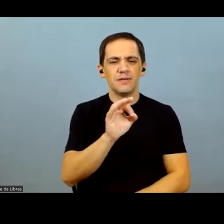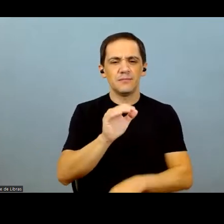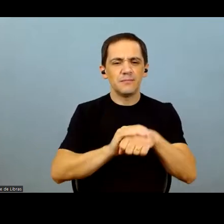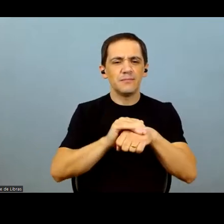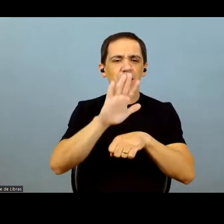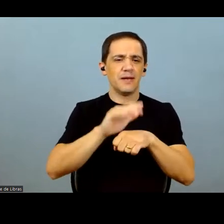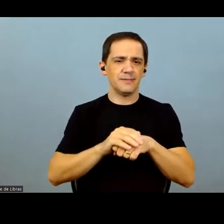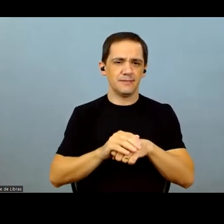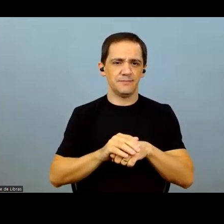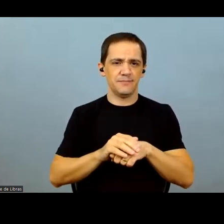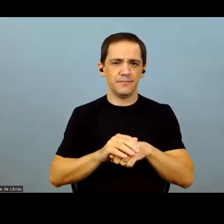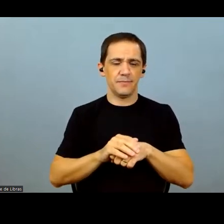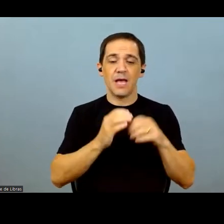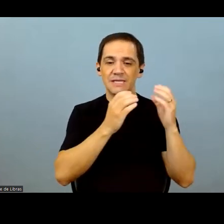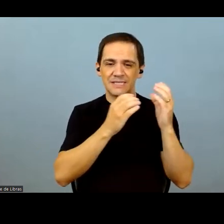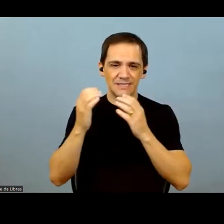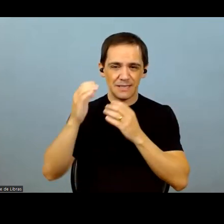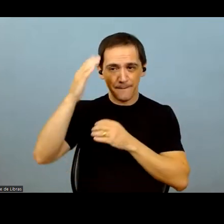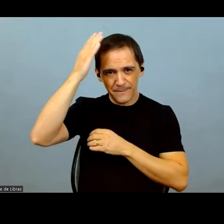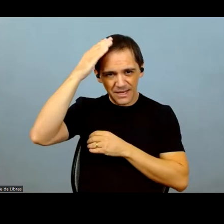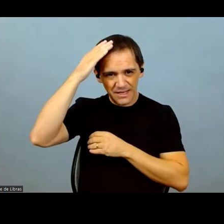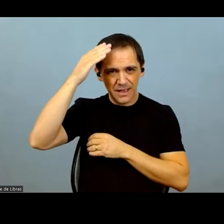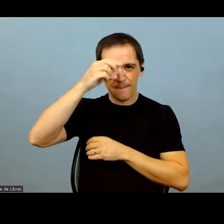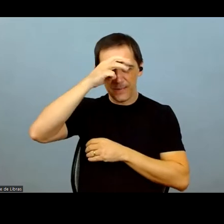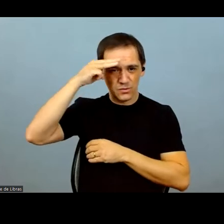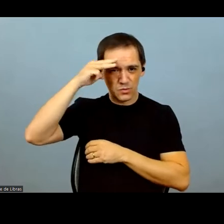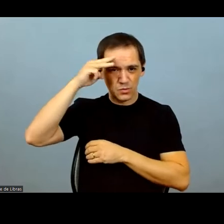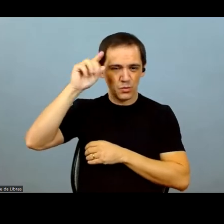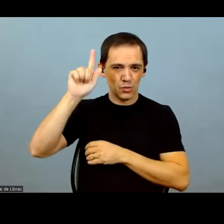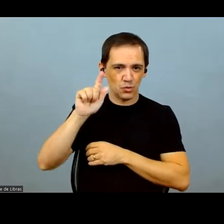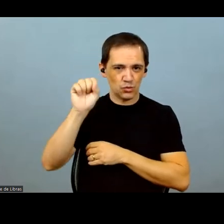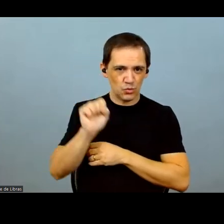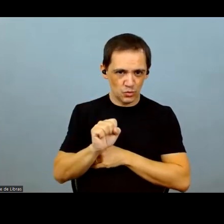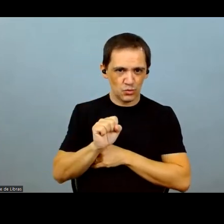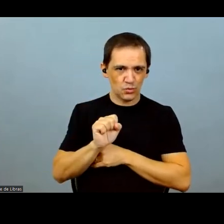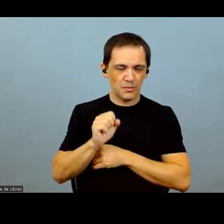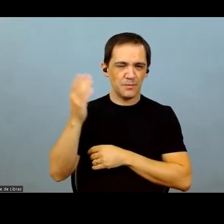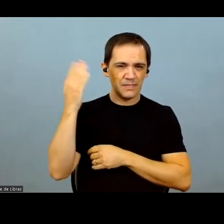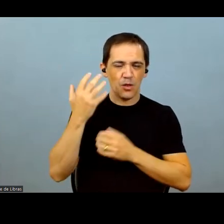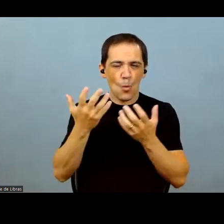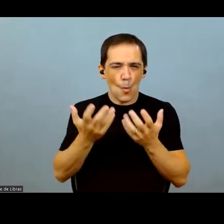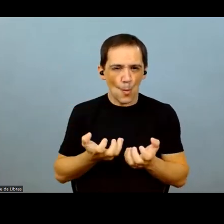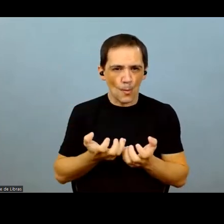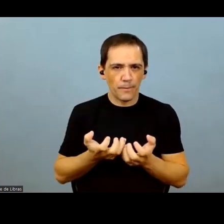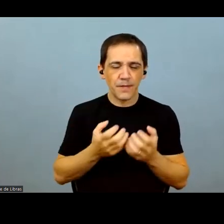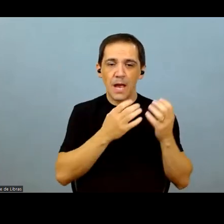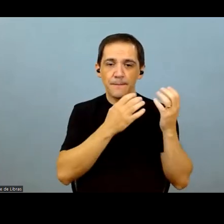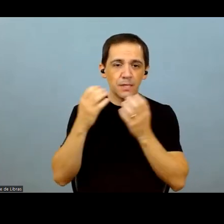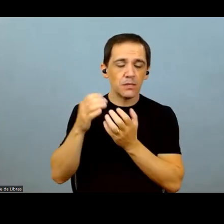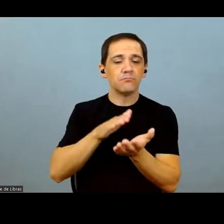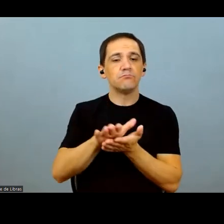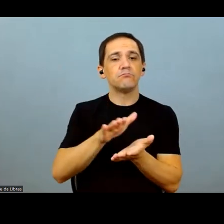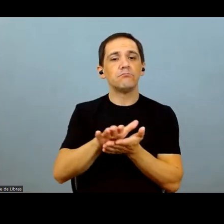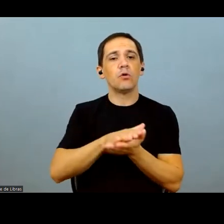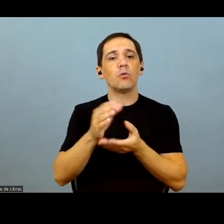% more. Remember the draft last year in Paraná and Mado Grosso do Sul. So